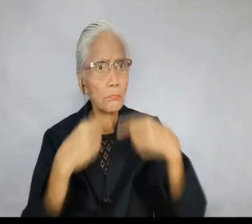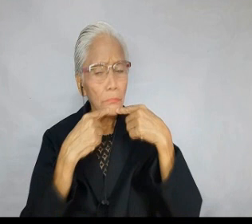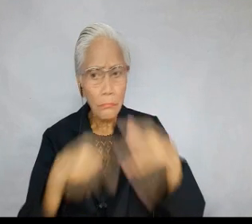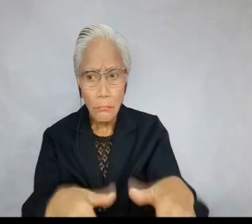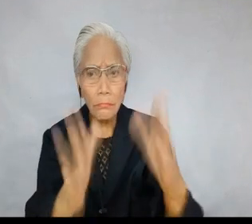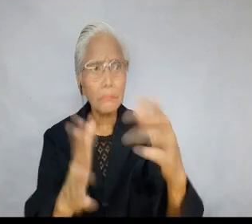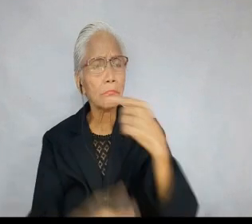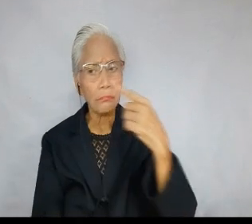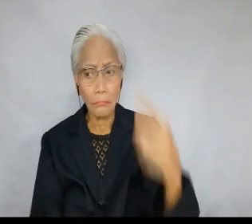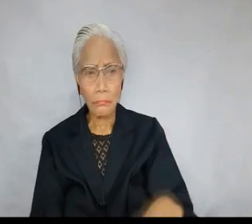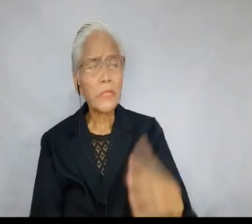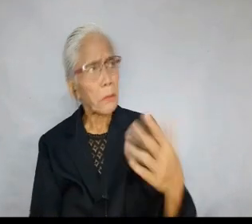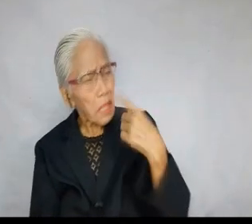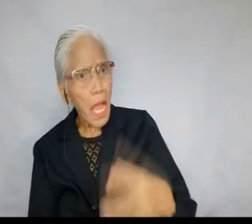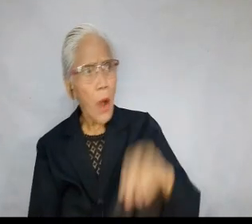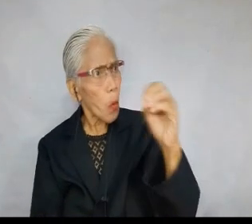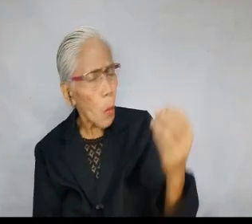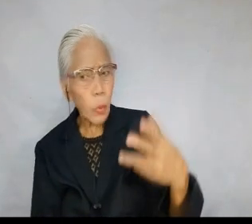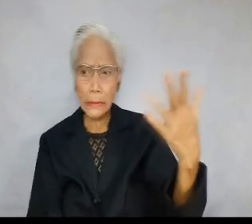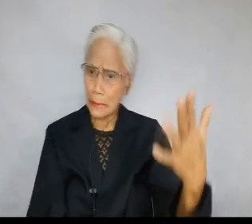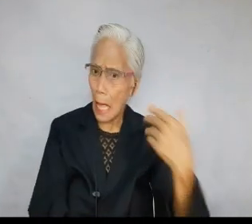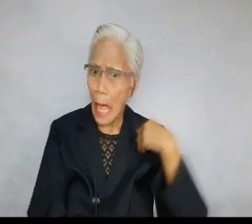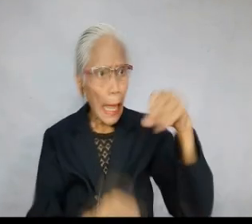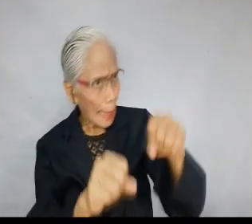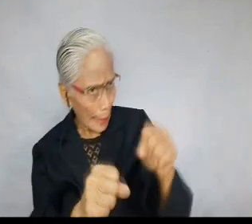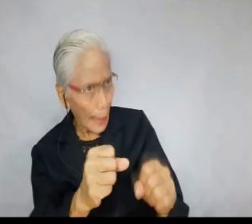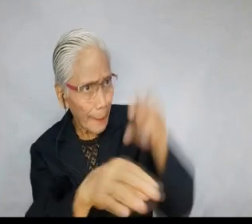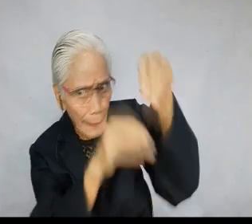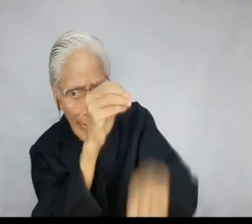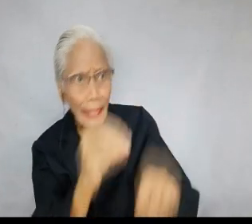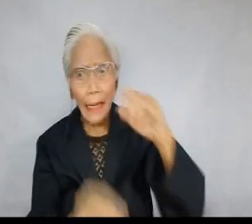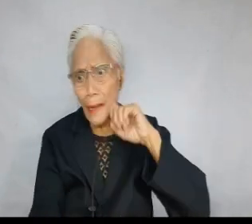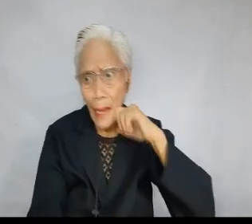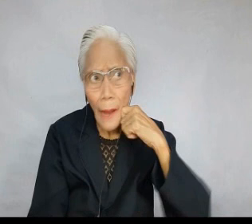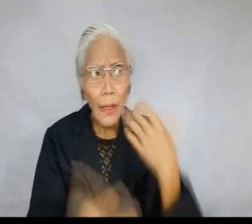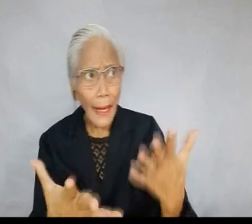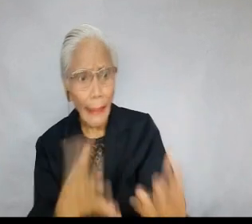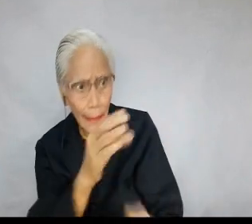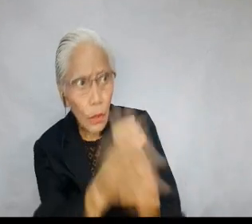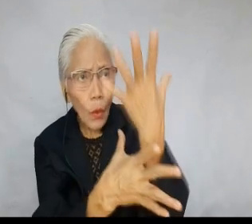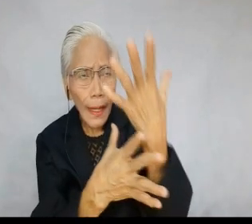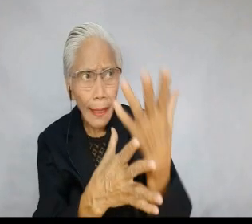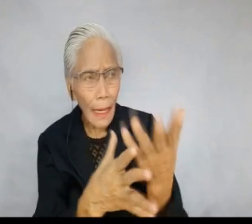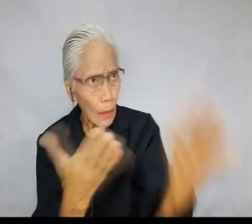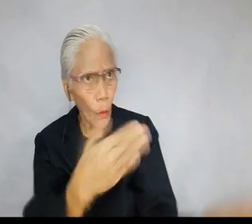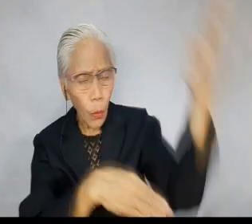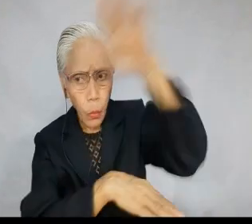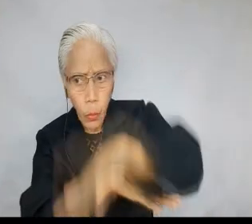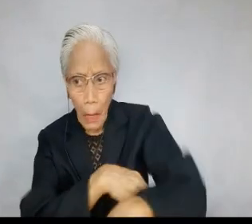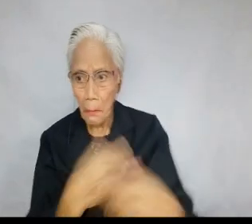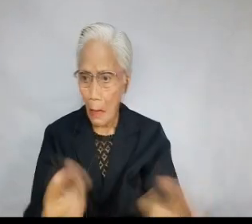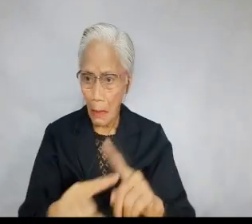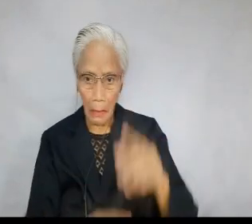was allowed to say his final words, he said, O your highness, I can plant an apple seed and it will bear fruit overnight. My